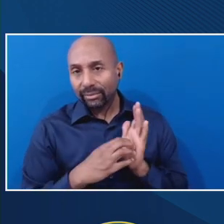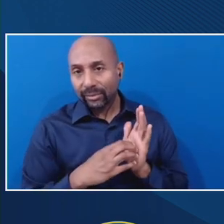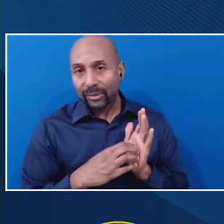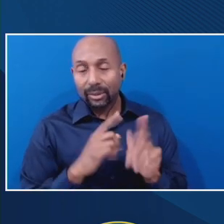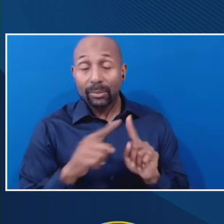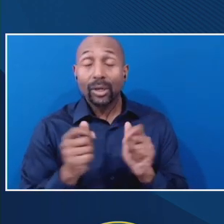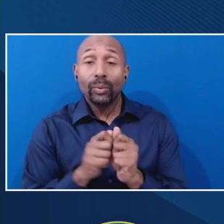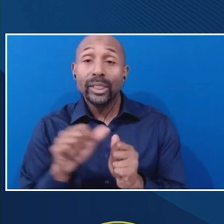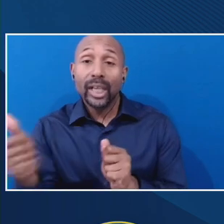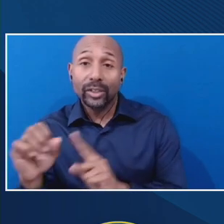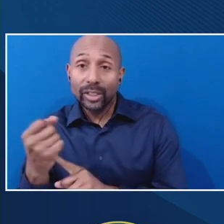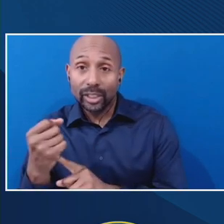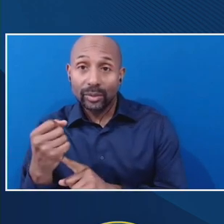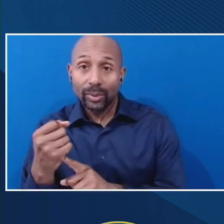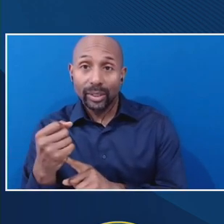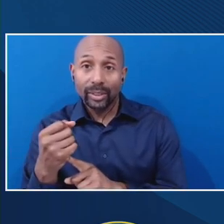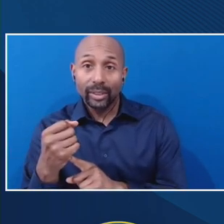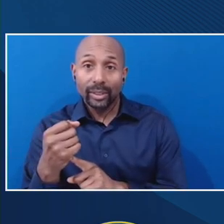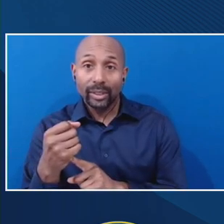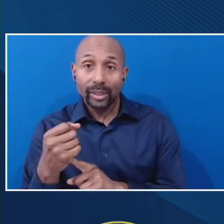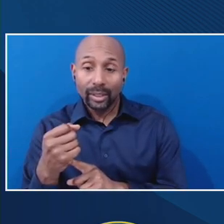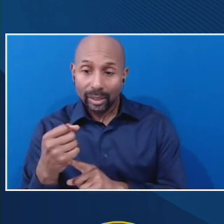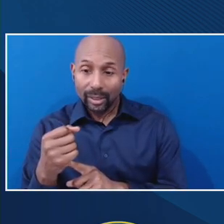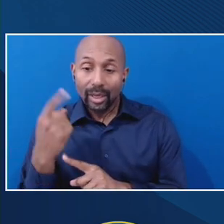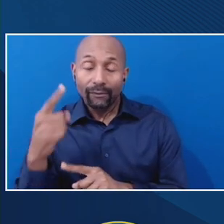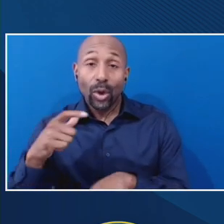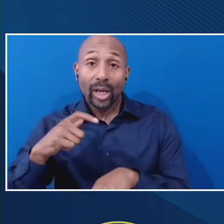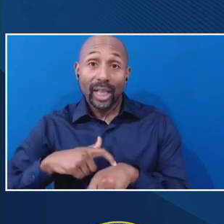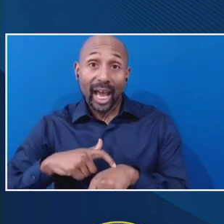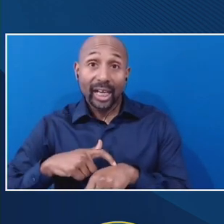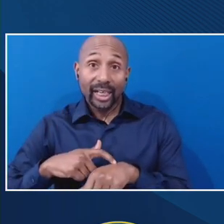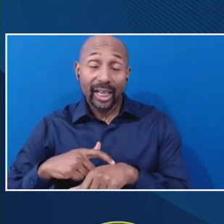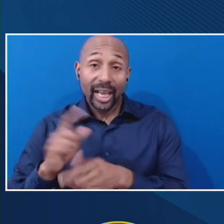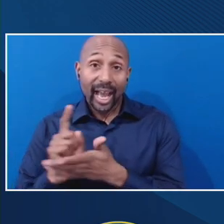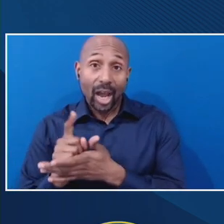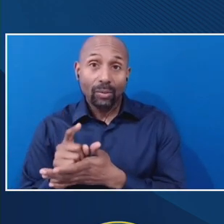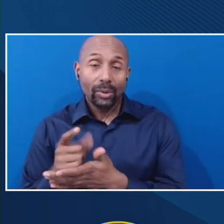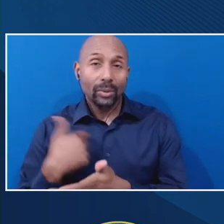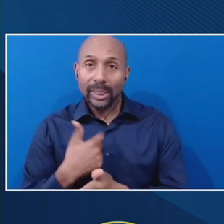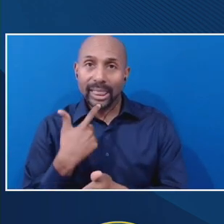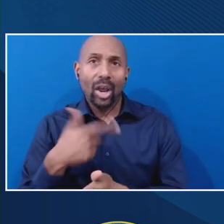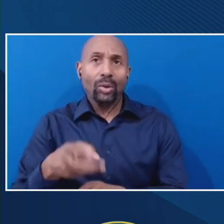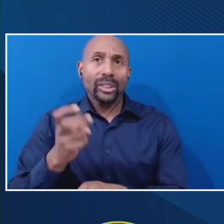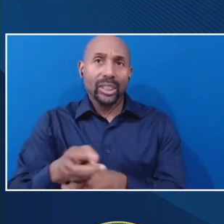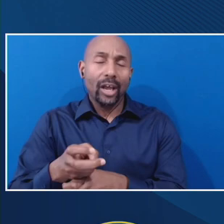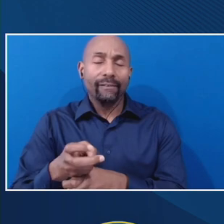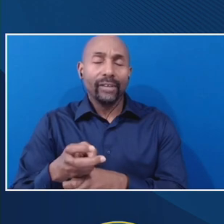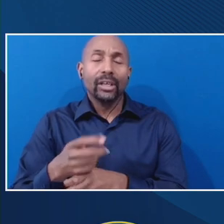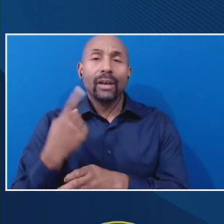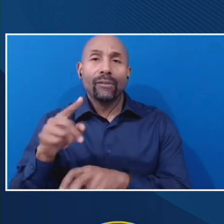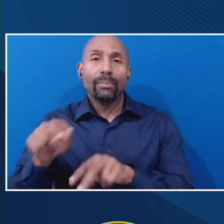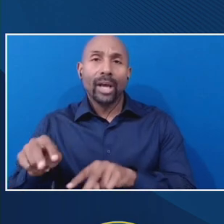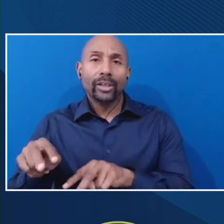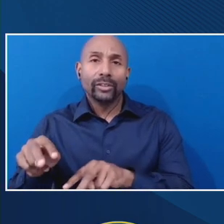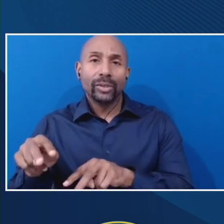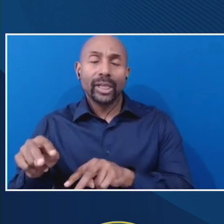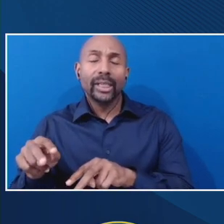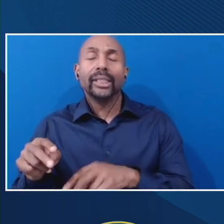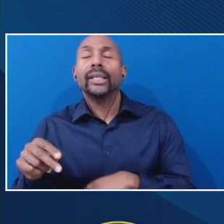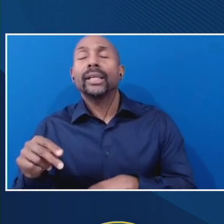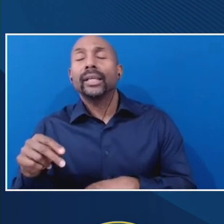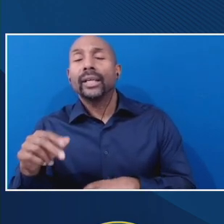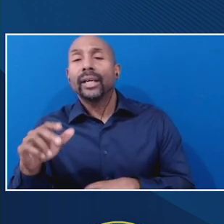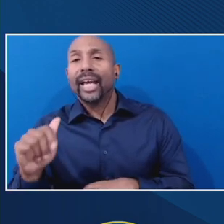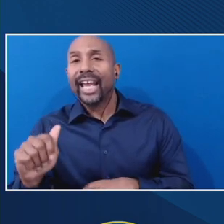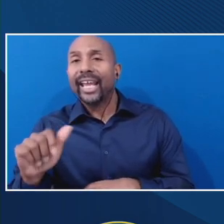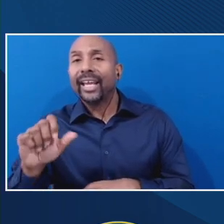another instance under another issue around clock hours, we're saying it's too difficult to manage and monitor asynchronous online activity for institutions. So we should